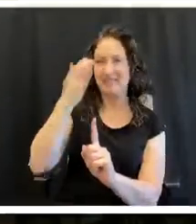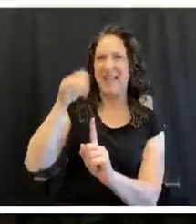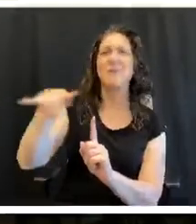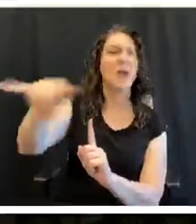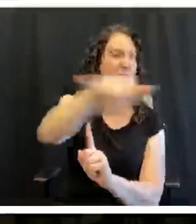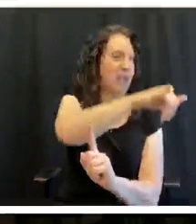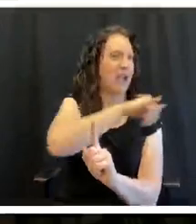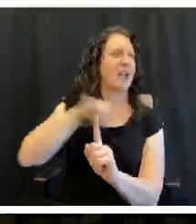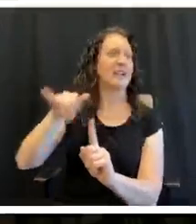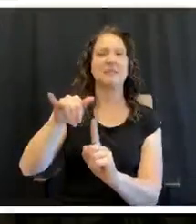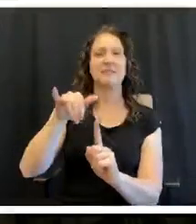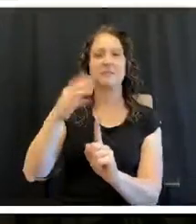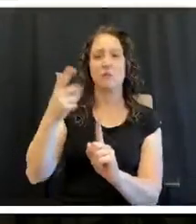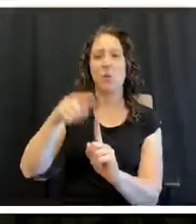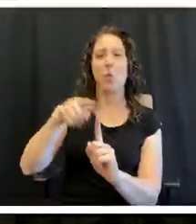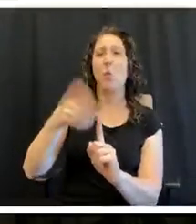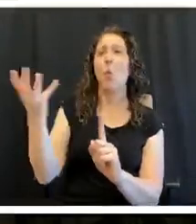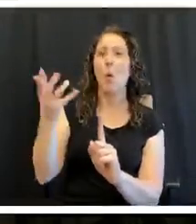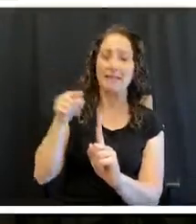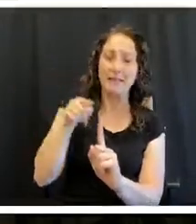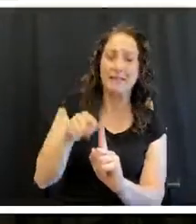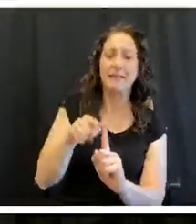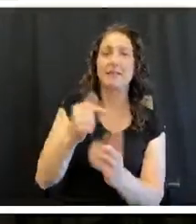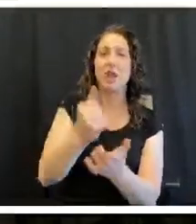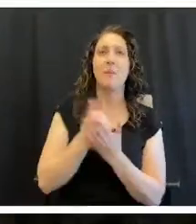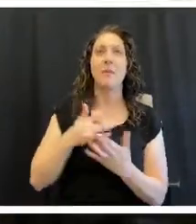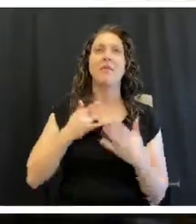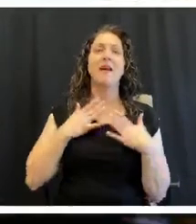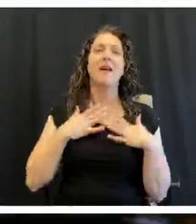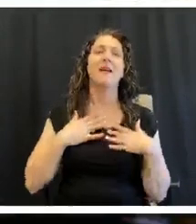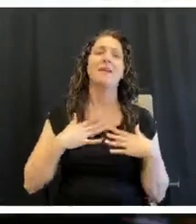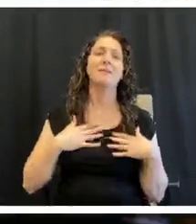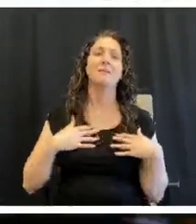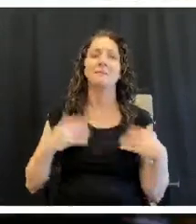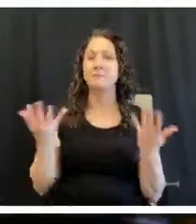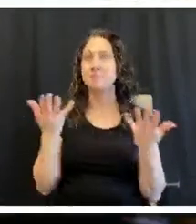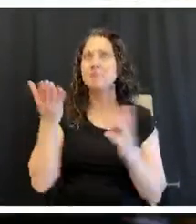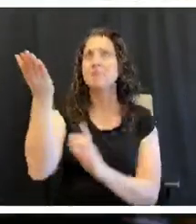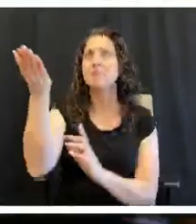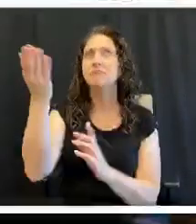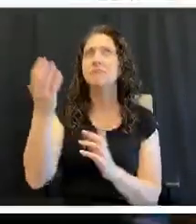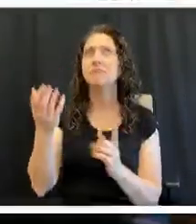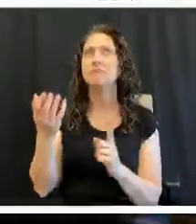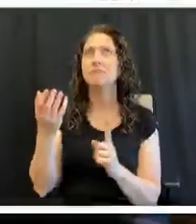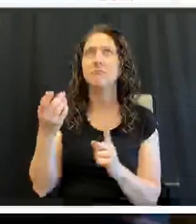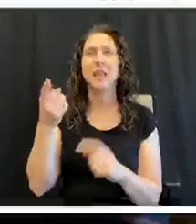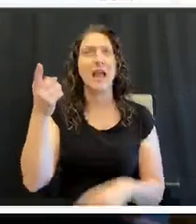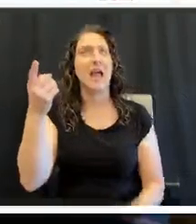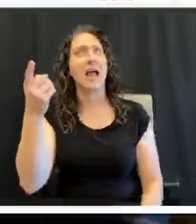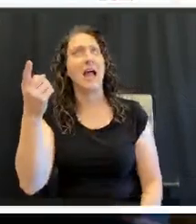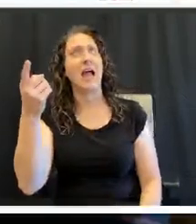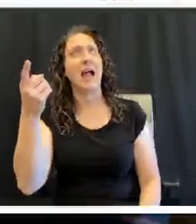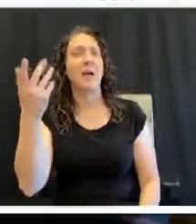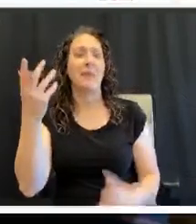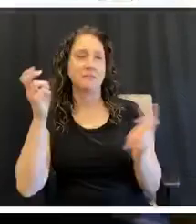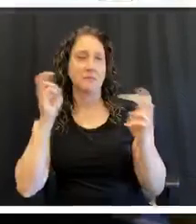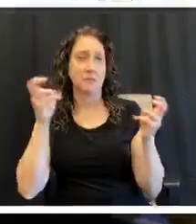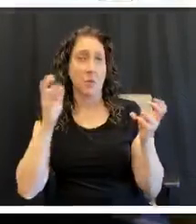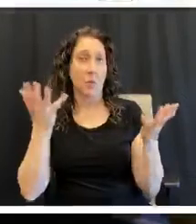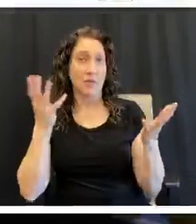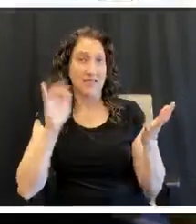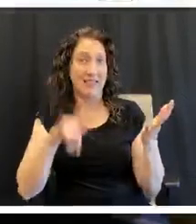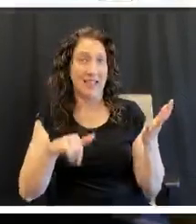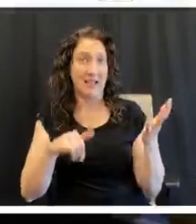maybe we need to be cooking right now to comfort ourselves? Well, I think it's important that everyone knows what's a comfort food